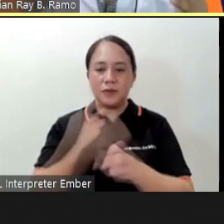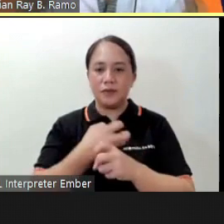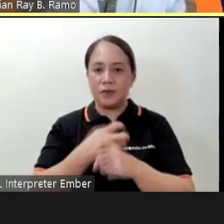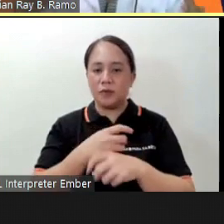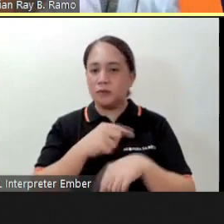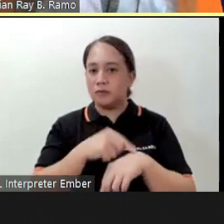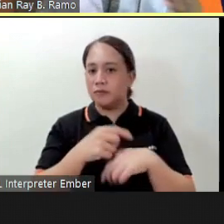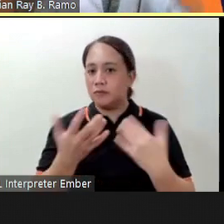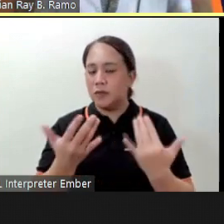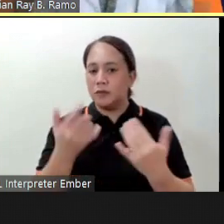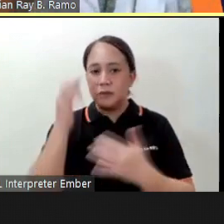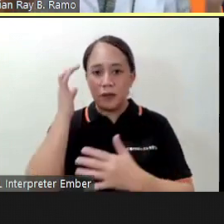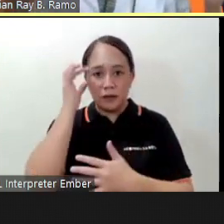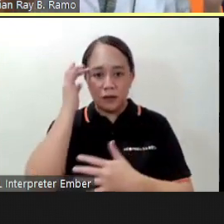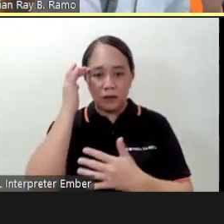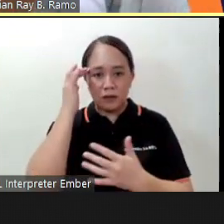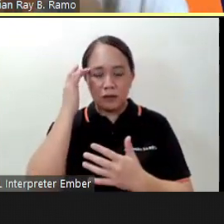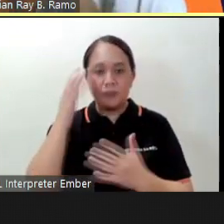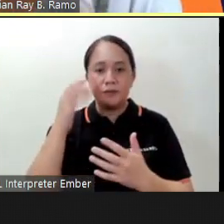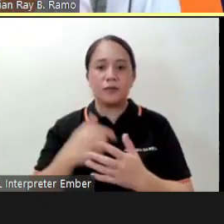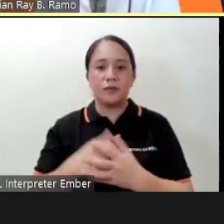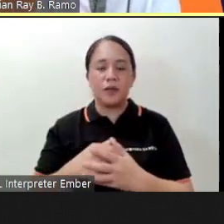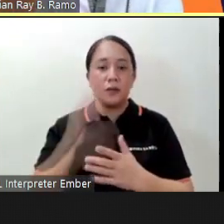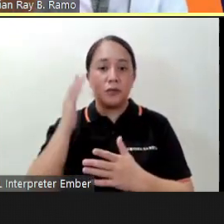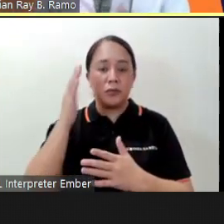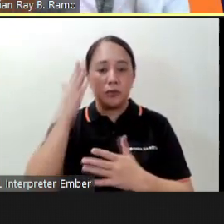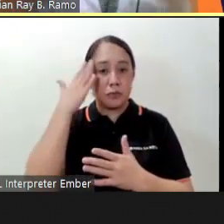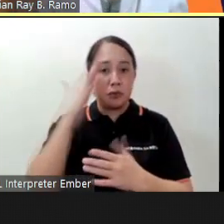I think too widely when the future is